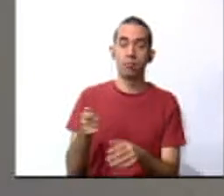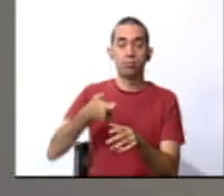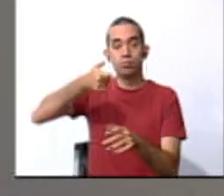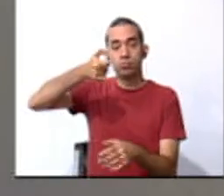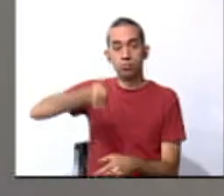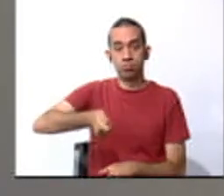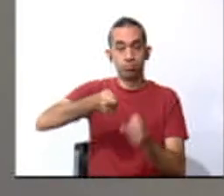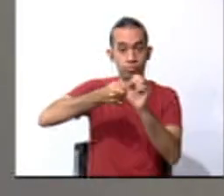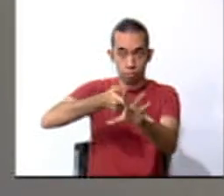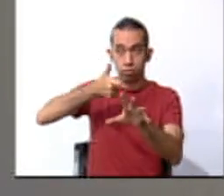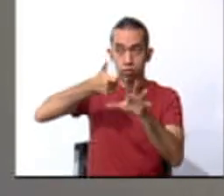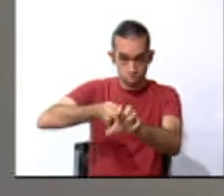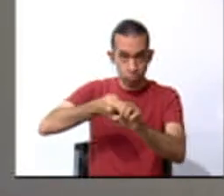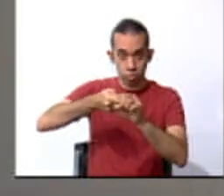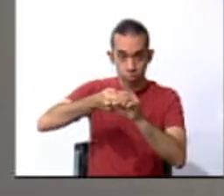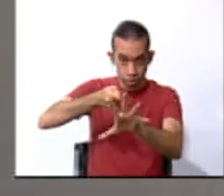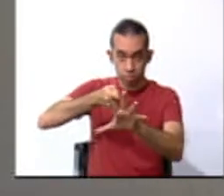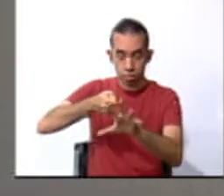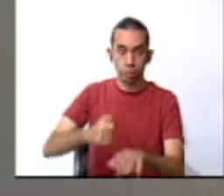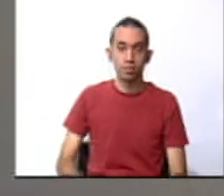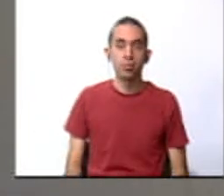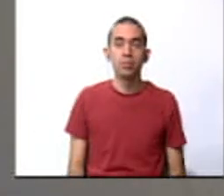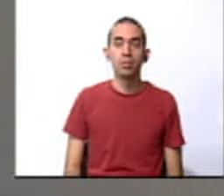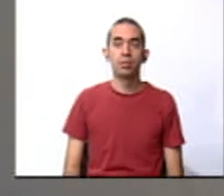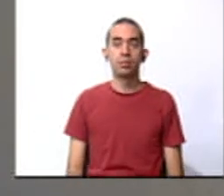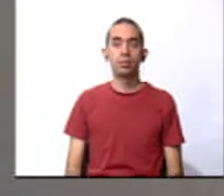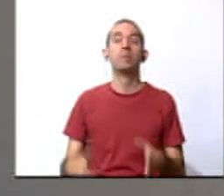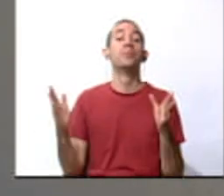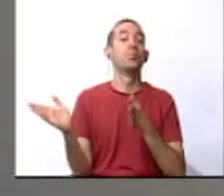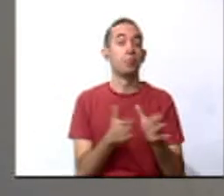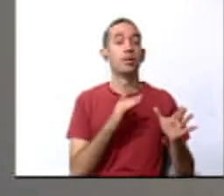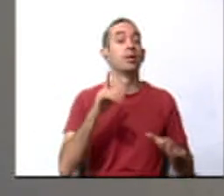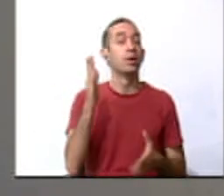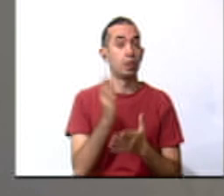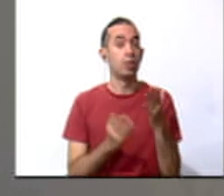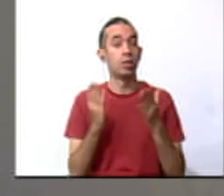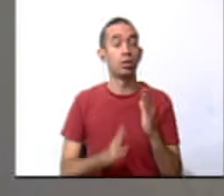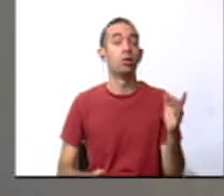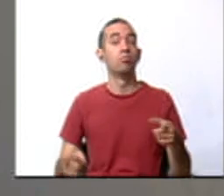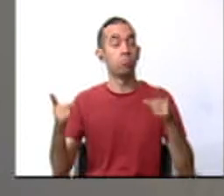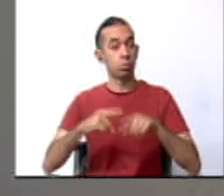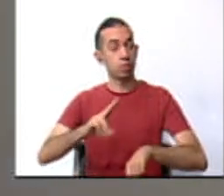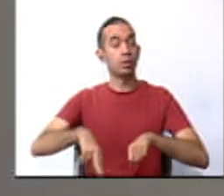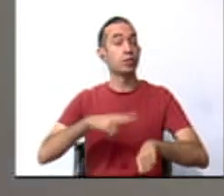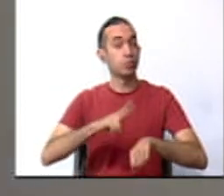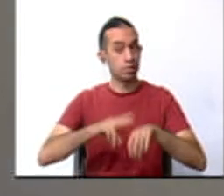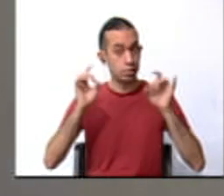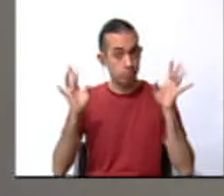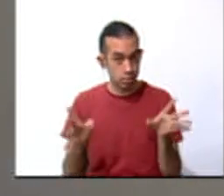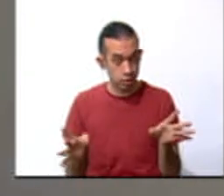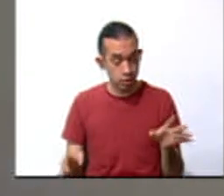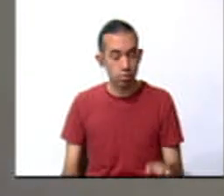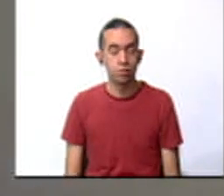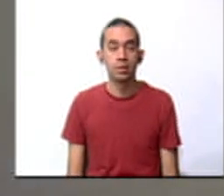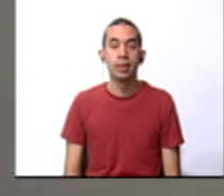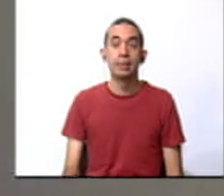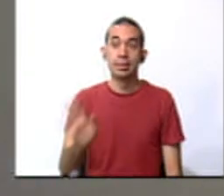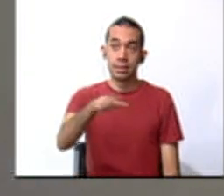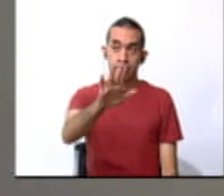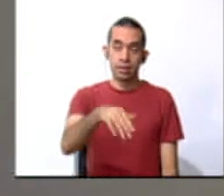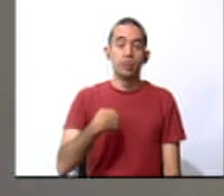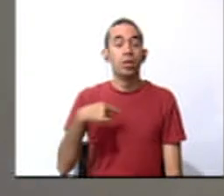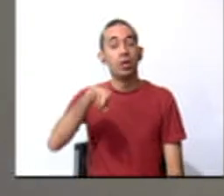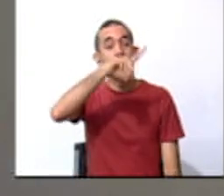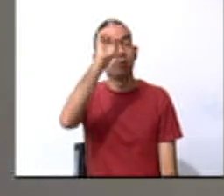in the emergency kit. Let's be prepared in case of a machine disaster. Now, I have